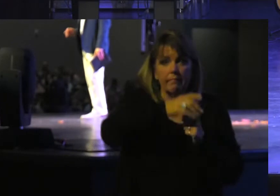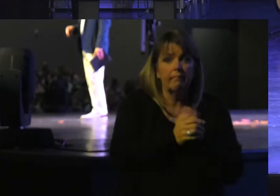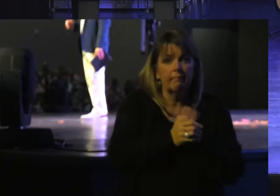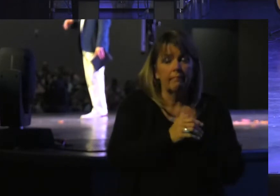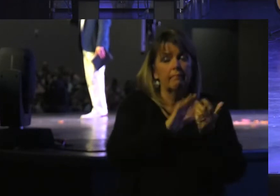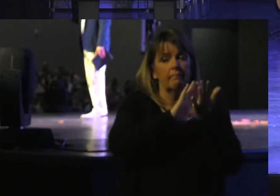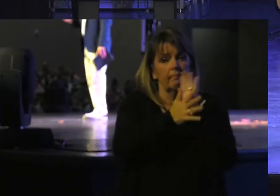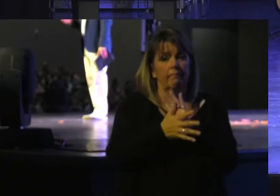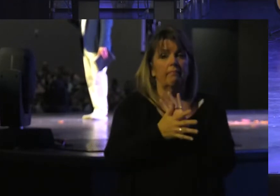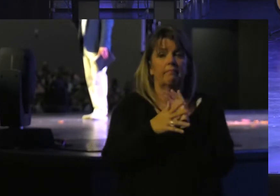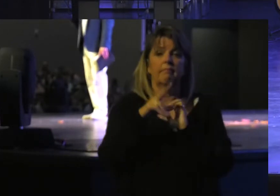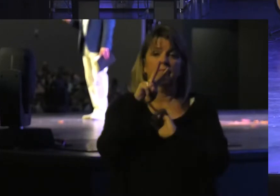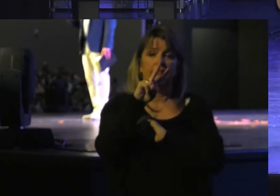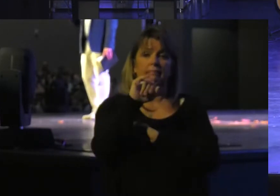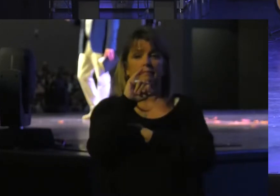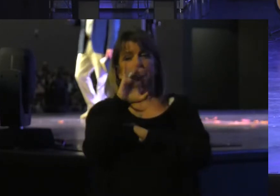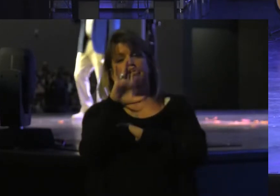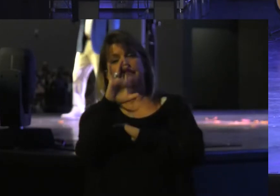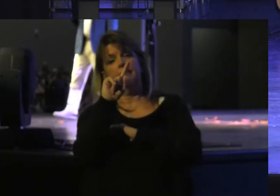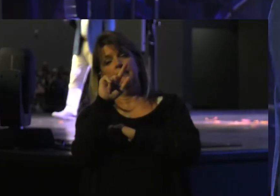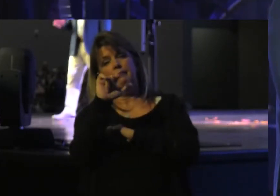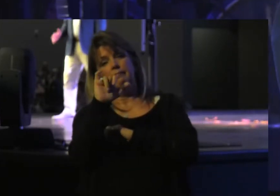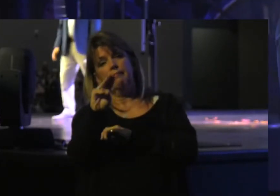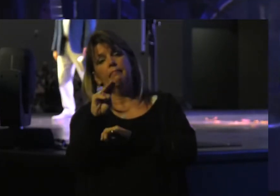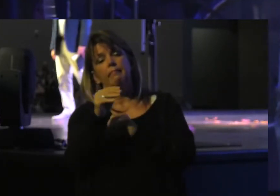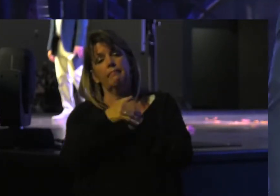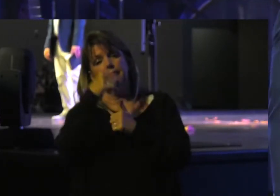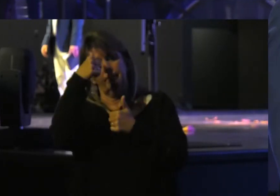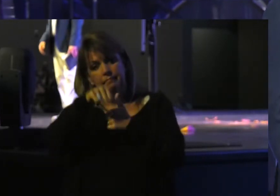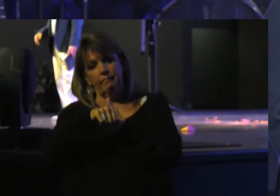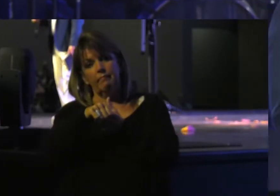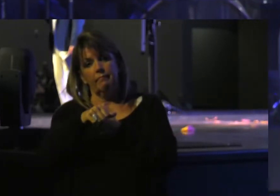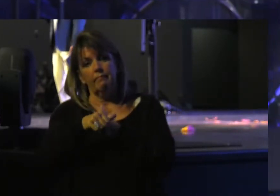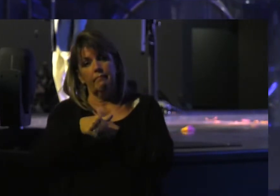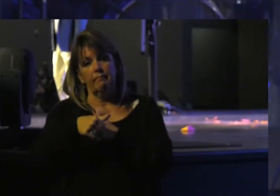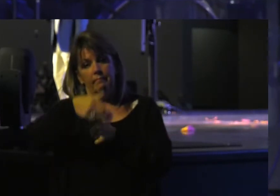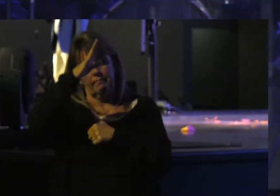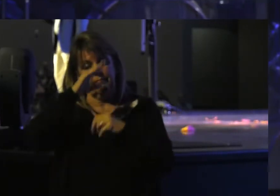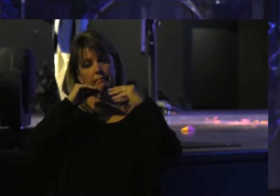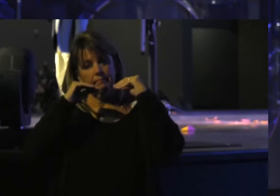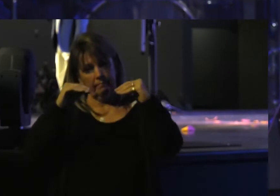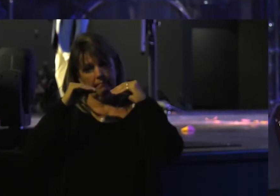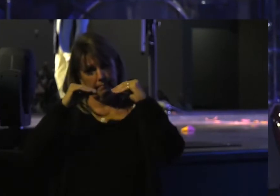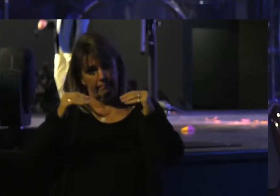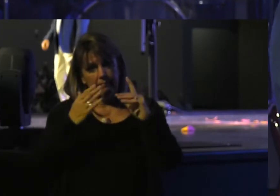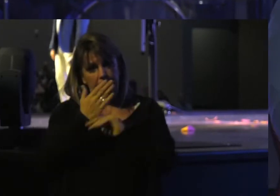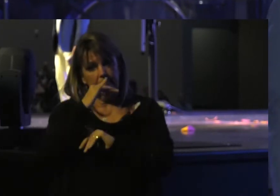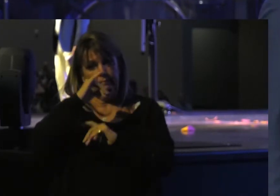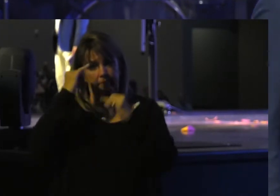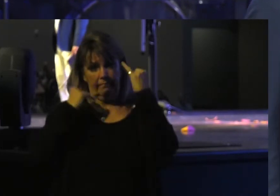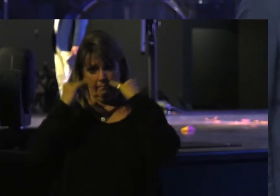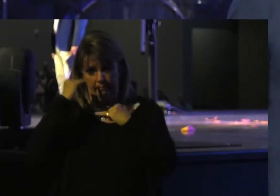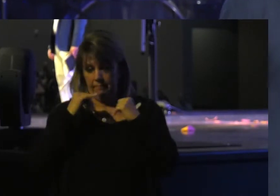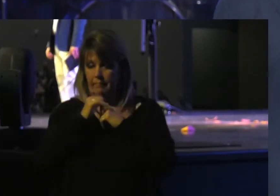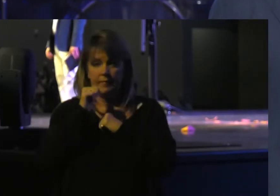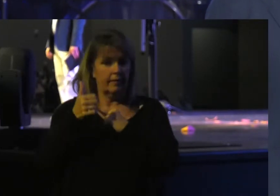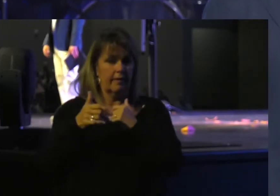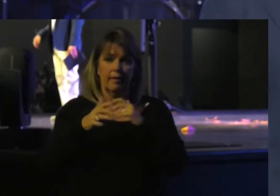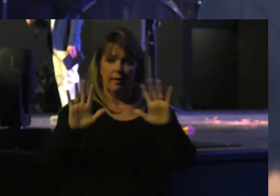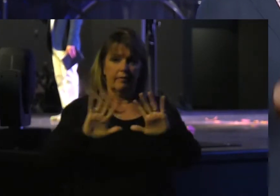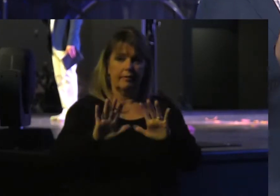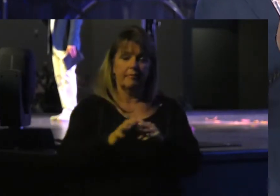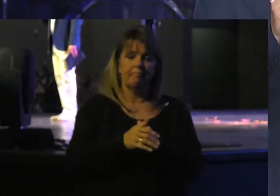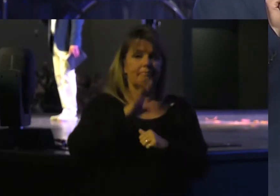Victimized Remember what God has taught Us through the Book of Jeremiah He has not Neglected Your victimization